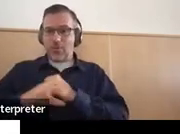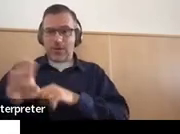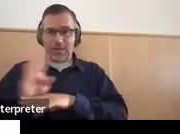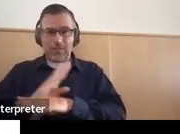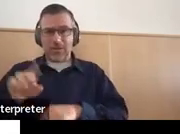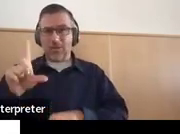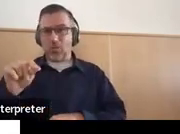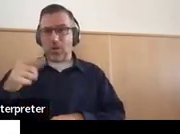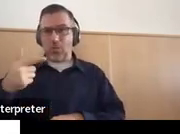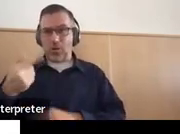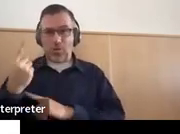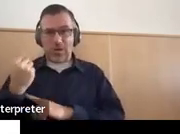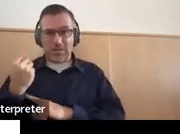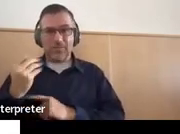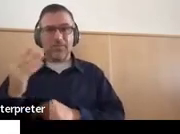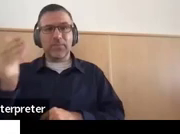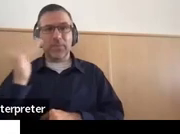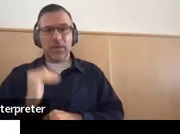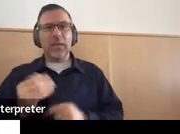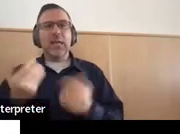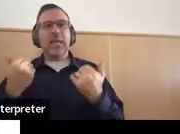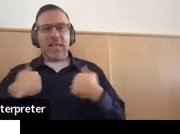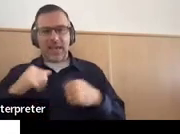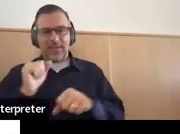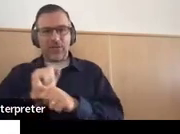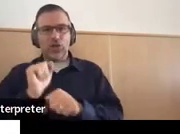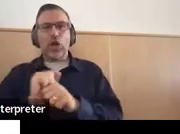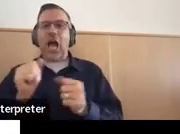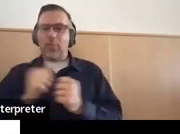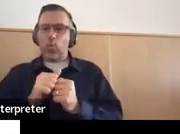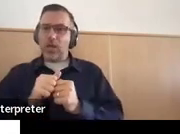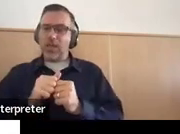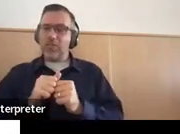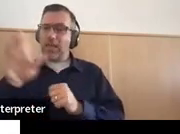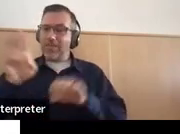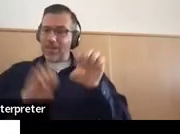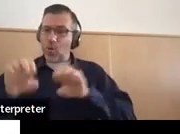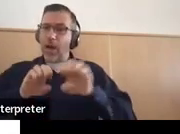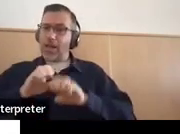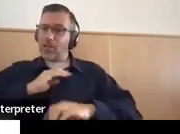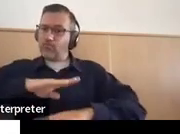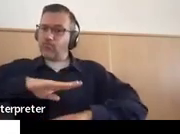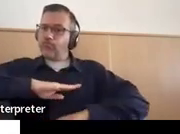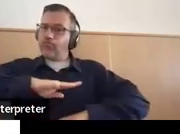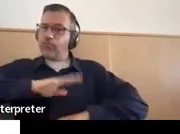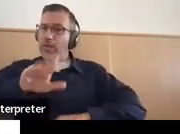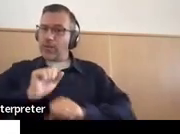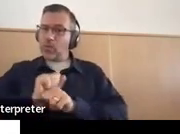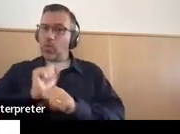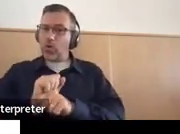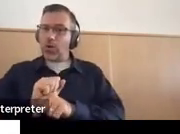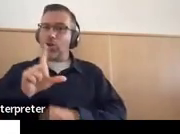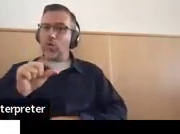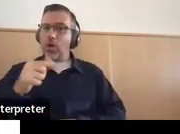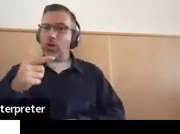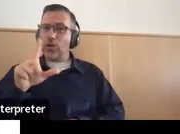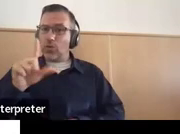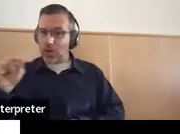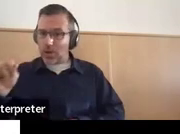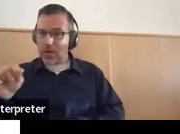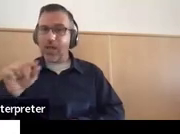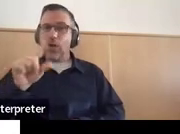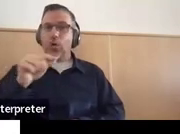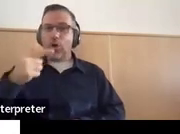currently employed with satisfactory employment evaluations in 2021 and 22. And he's in the Boy